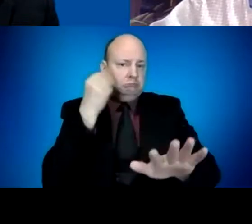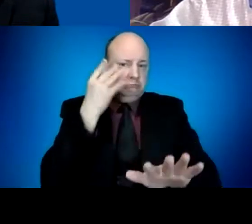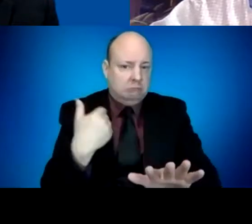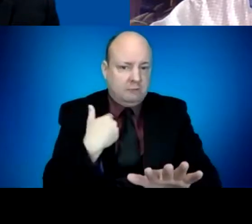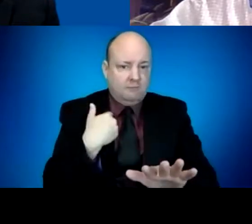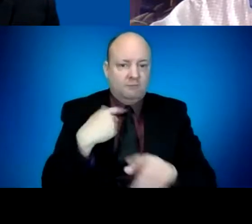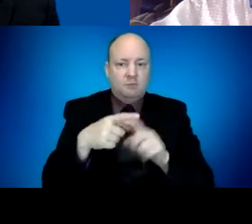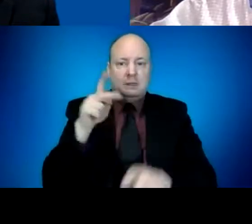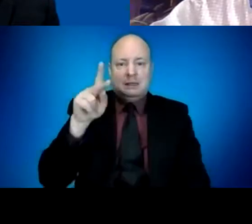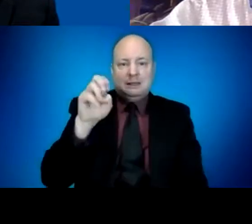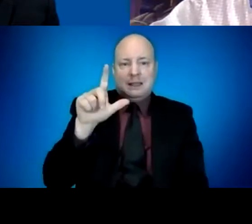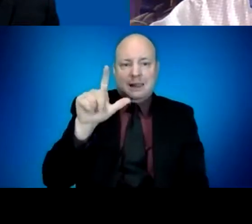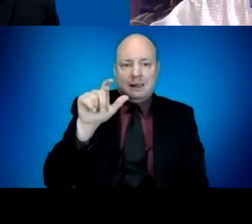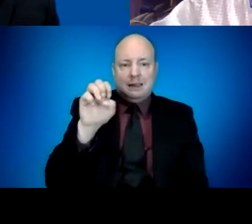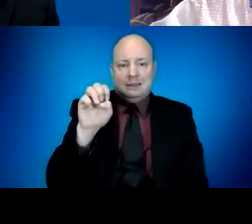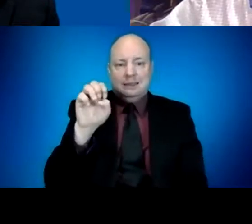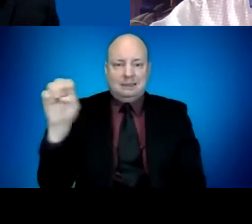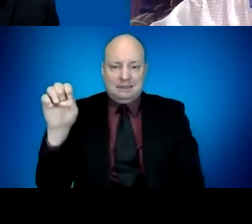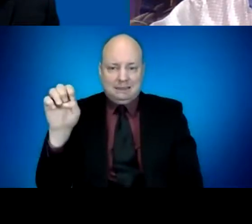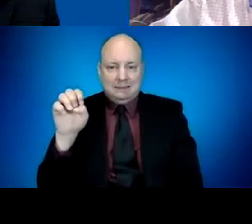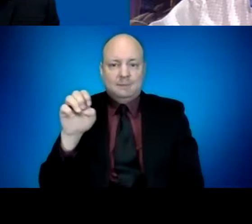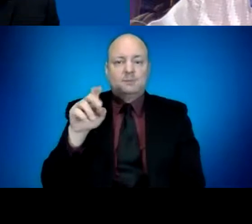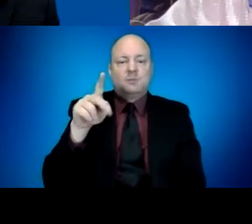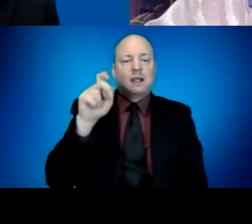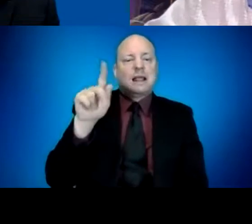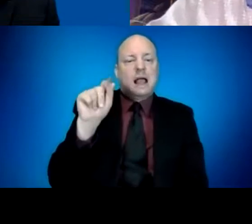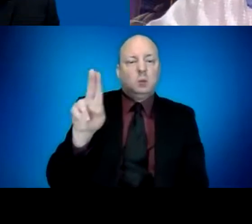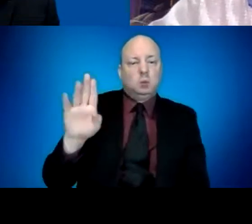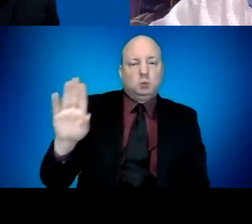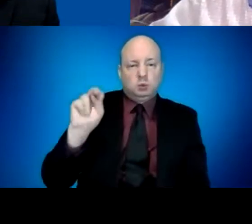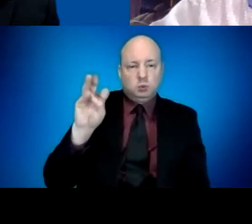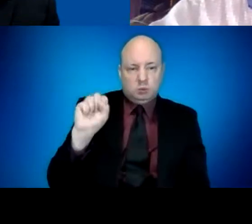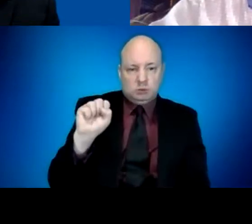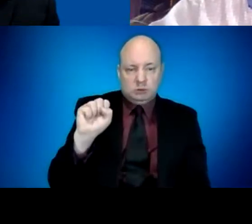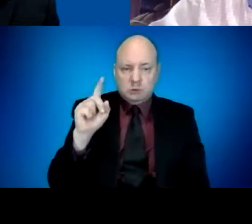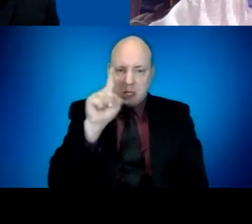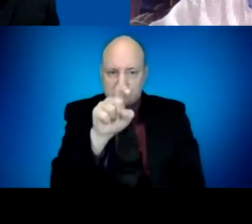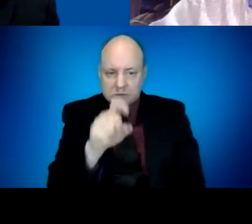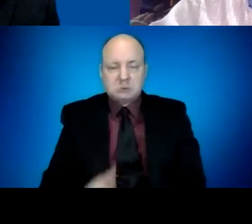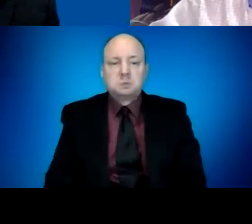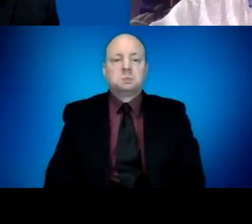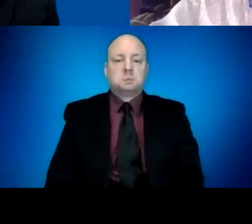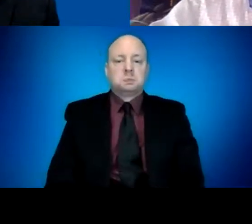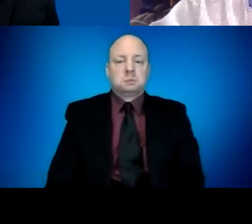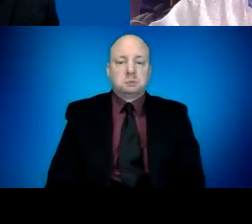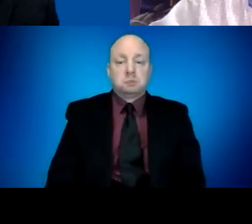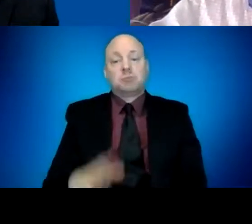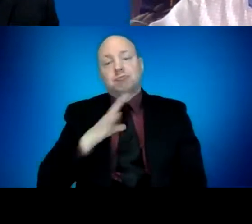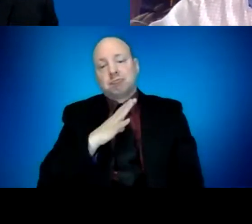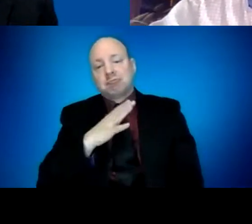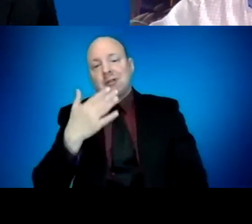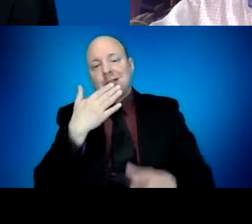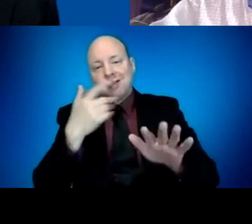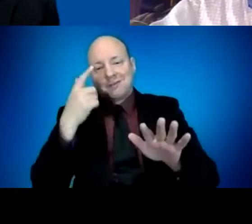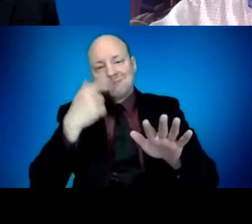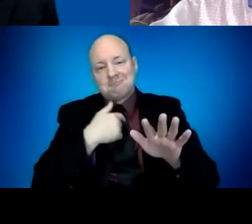you, Delia. Thank you for taking another question from me. We've heard a lot of back and forth over the last, you know, few months now about whether